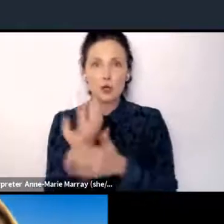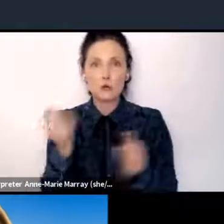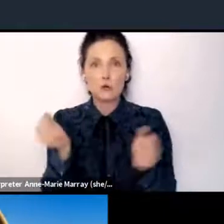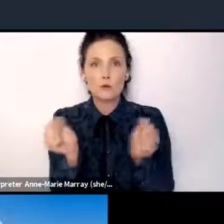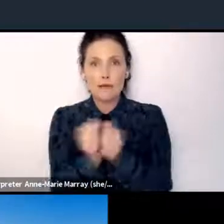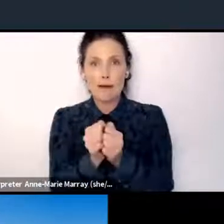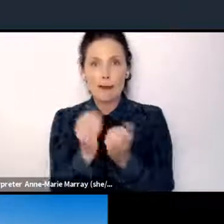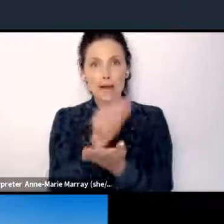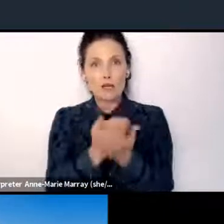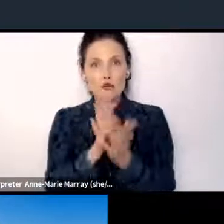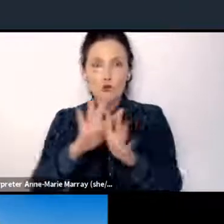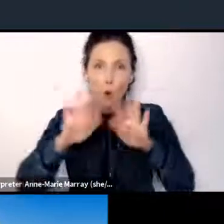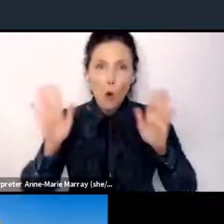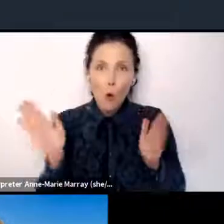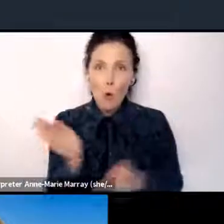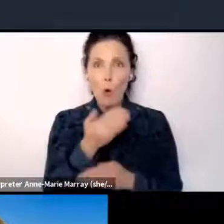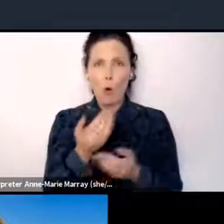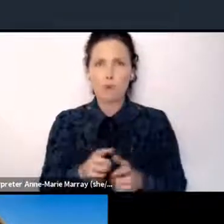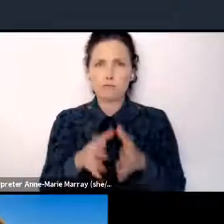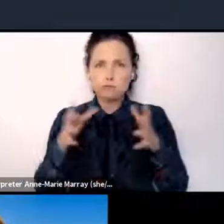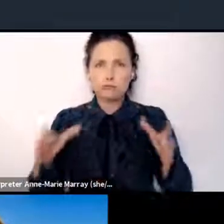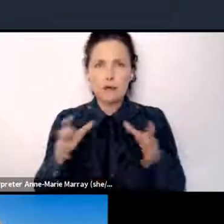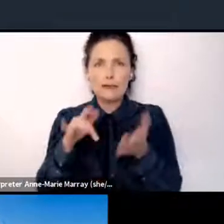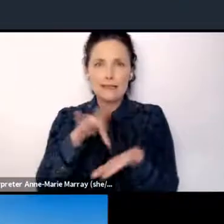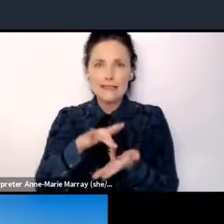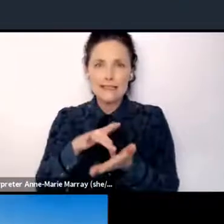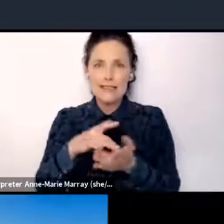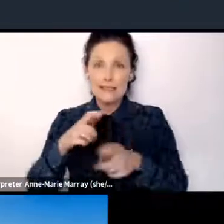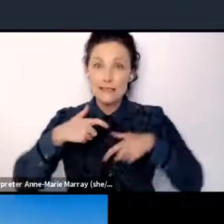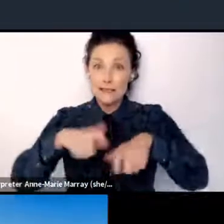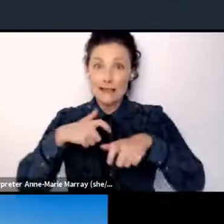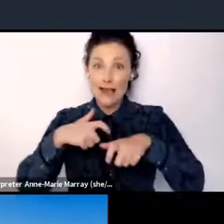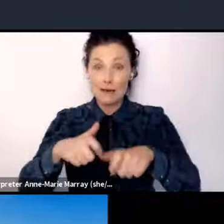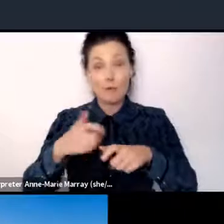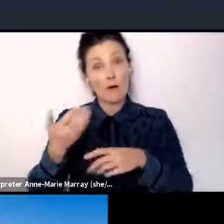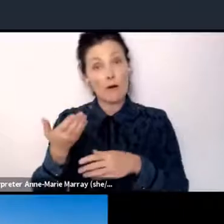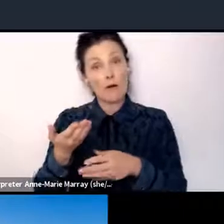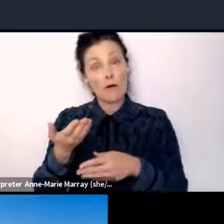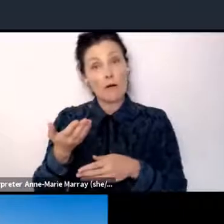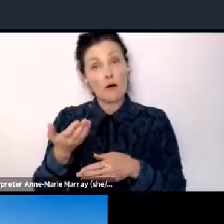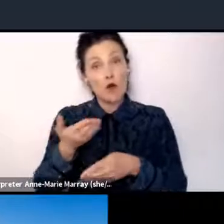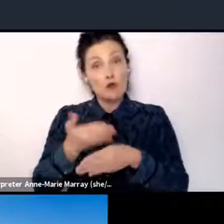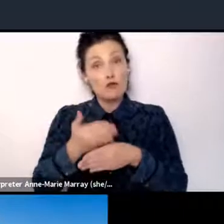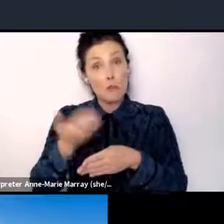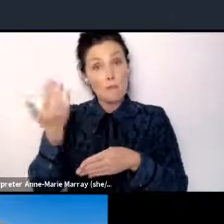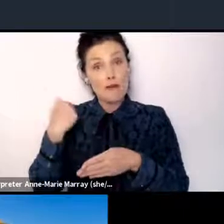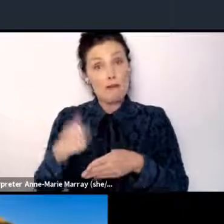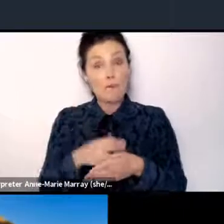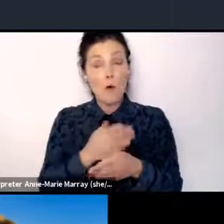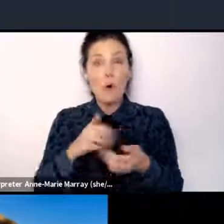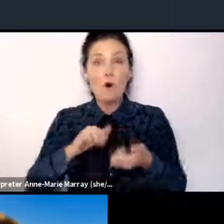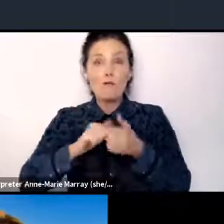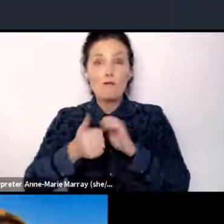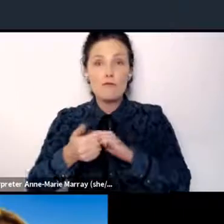sustainable. Previously to this, she worked as a campaigner at Friends of the Earth. So over to Donna.